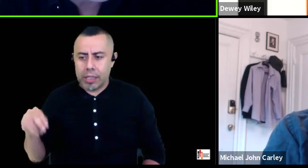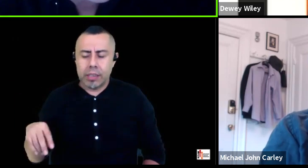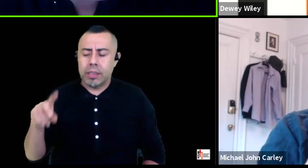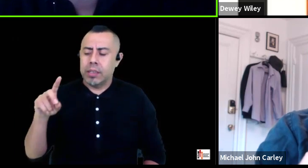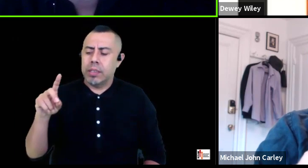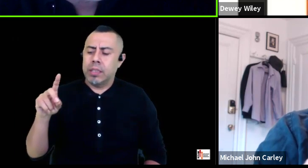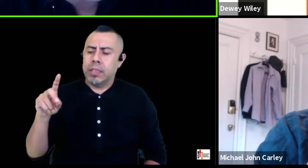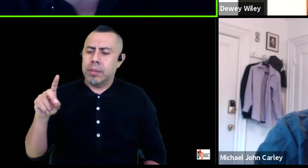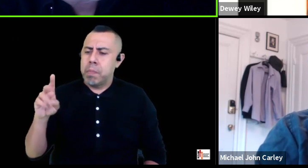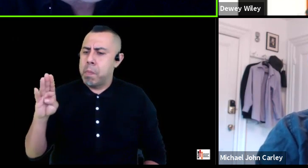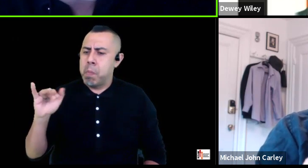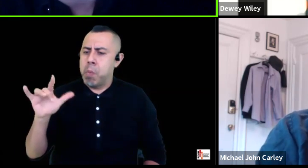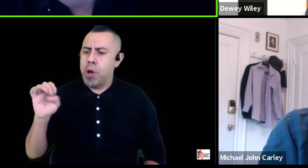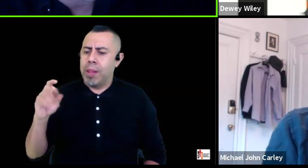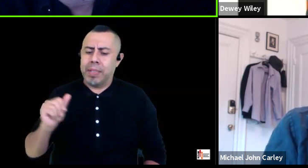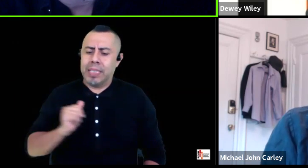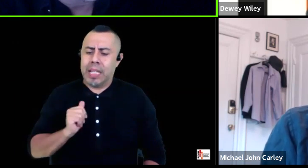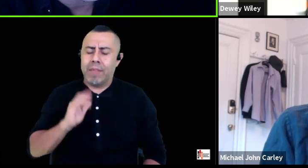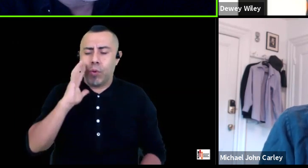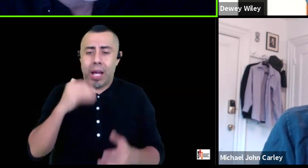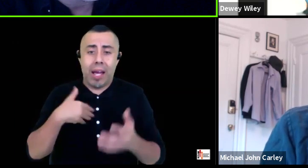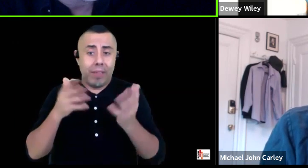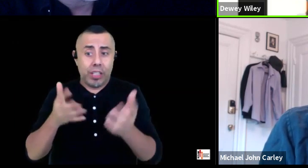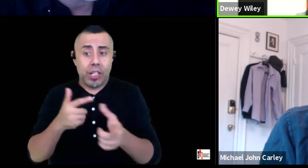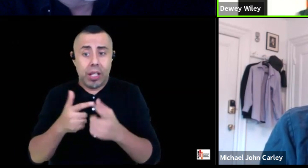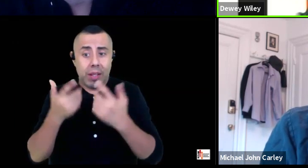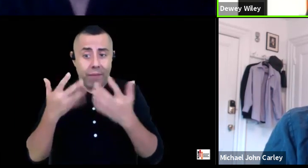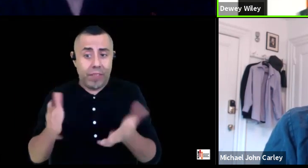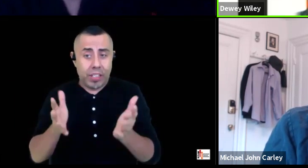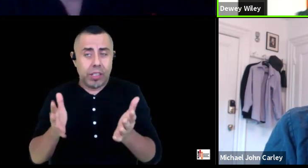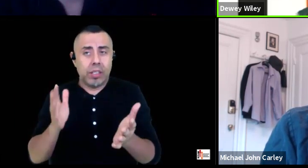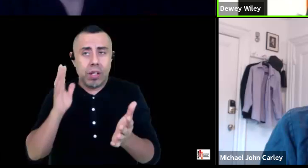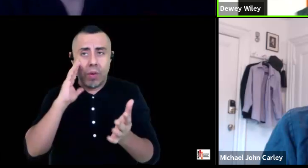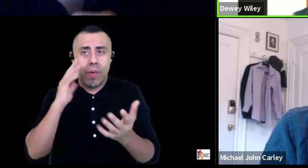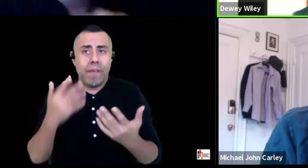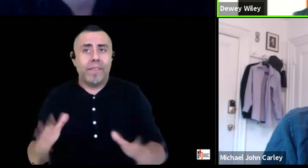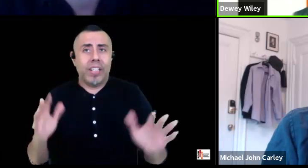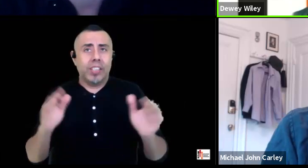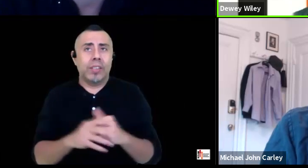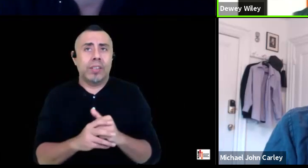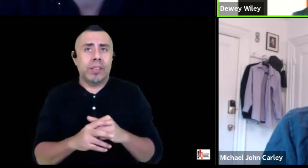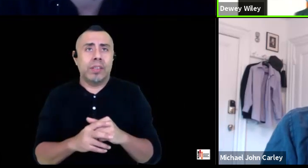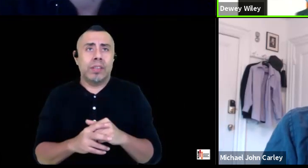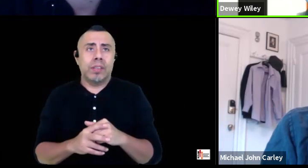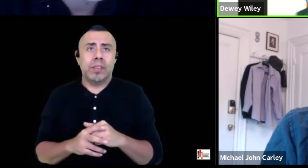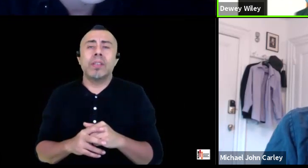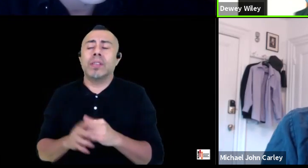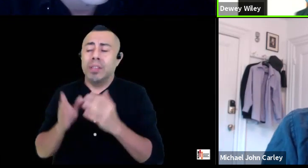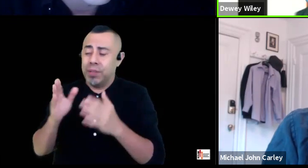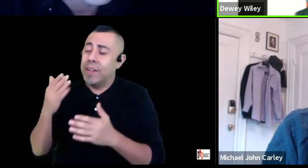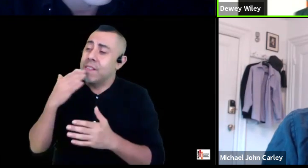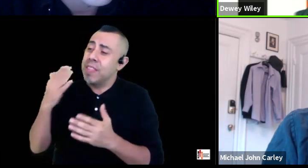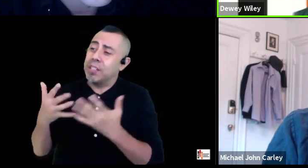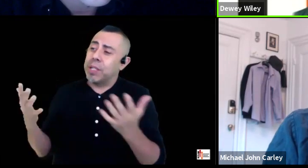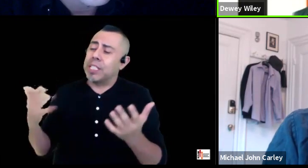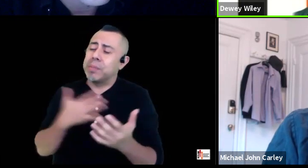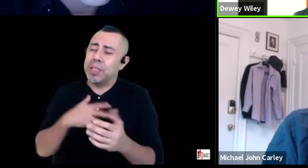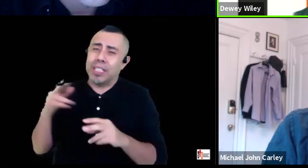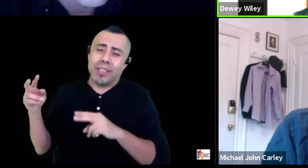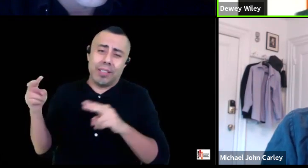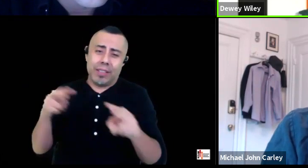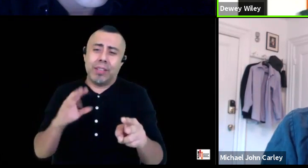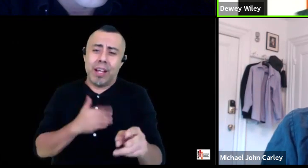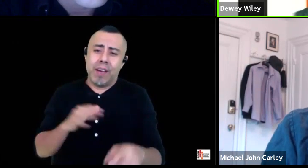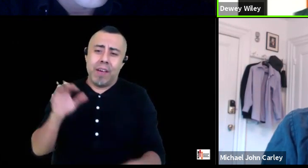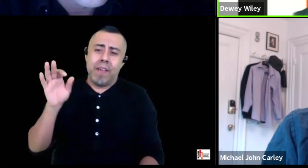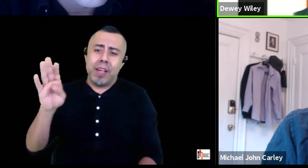and we'll call it a night all right well thanks so much please check out our facebook page and uh